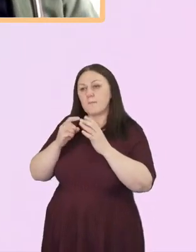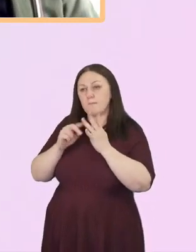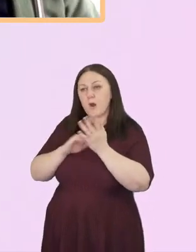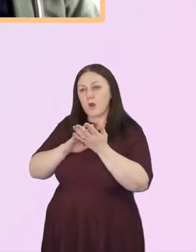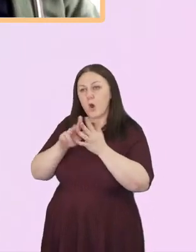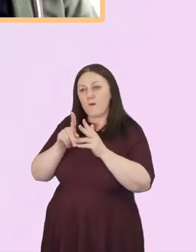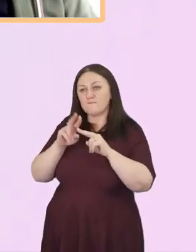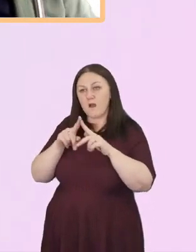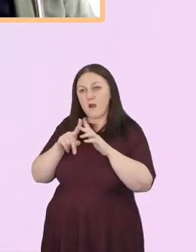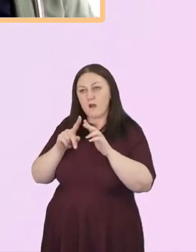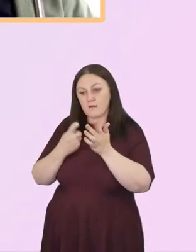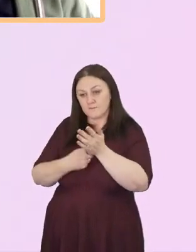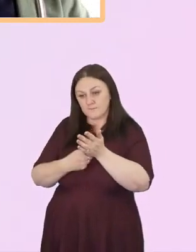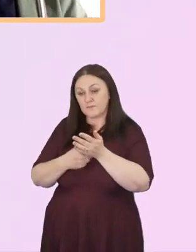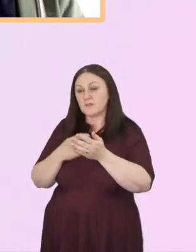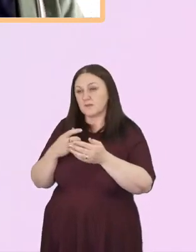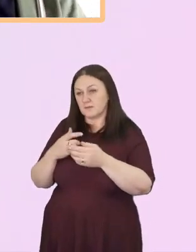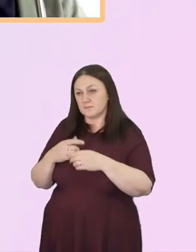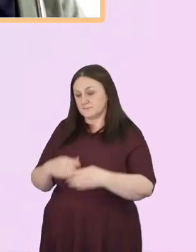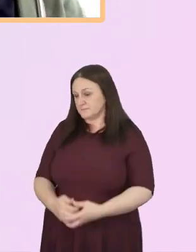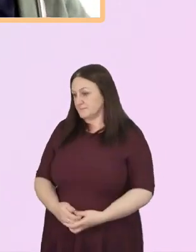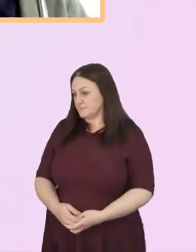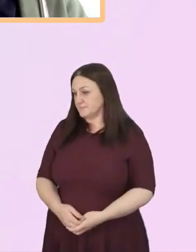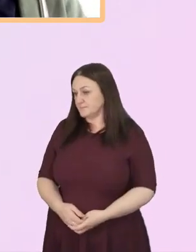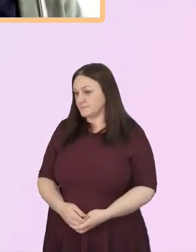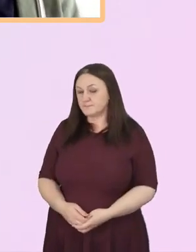enjoy Tim Judson. Thank you.